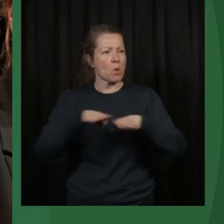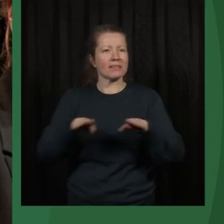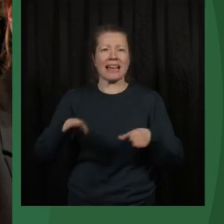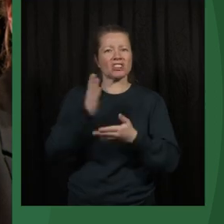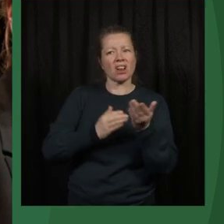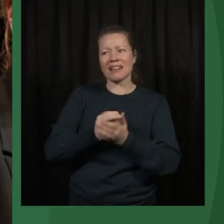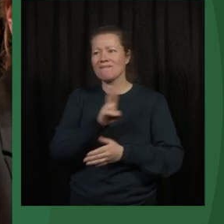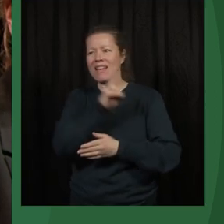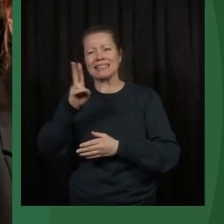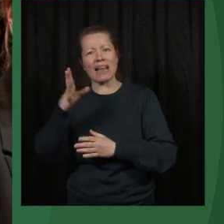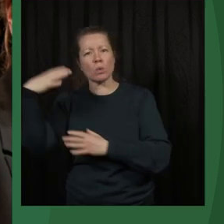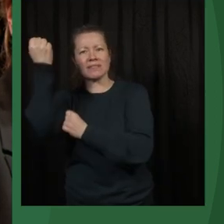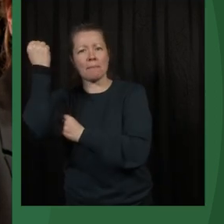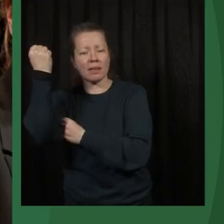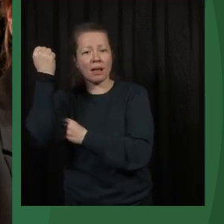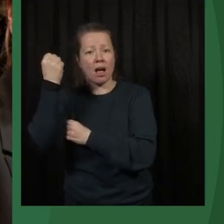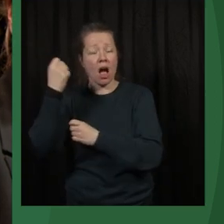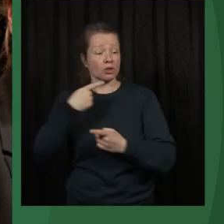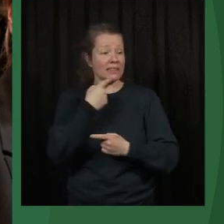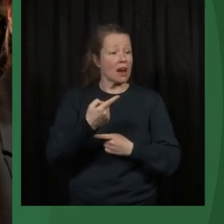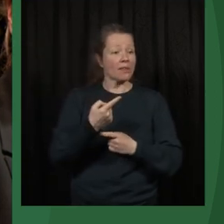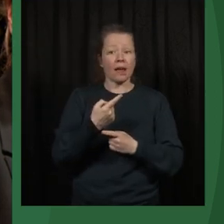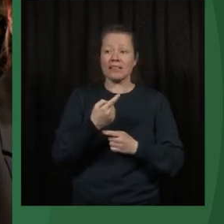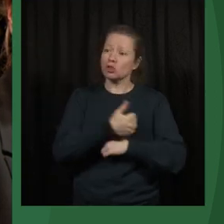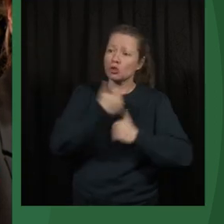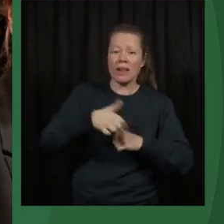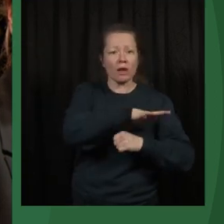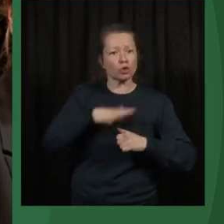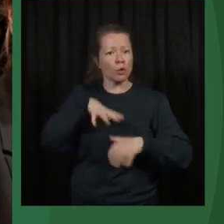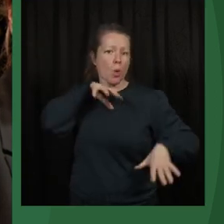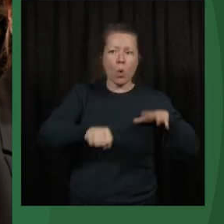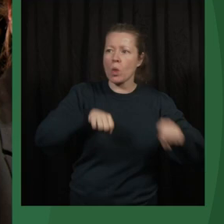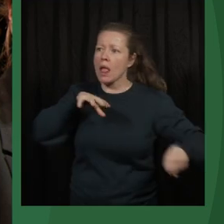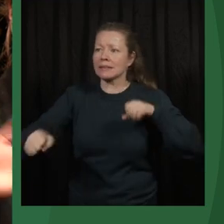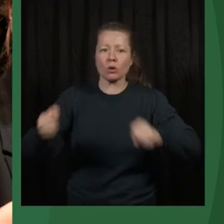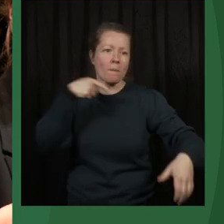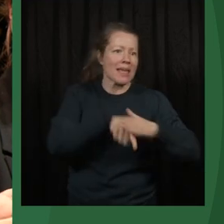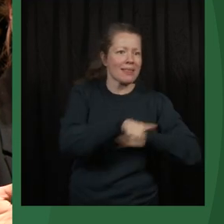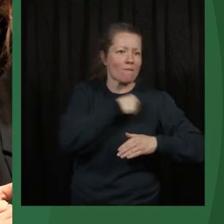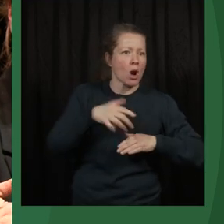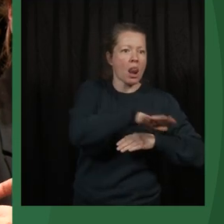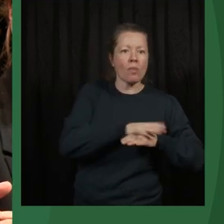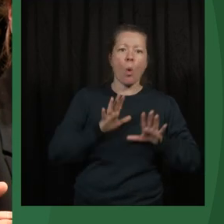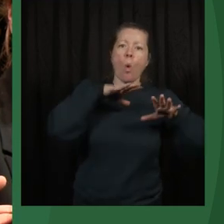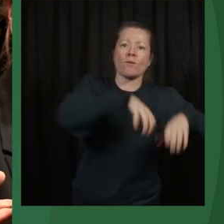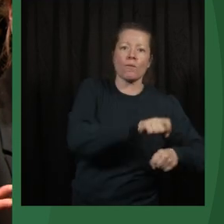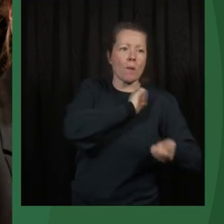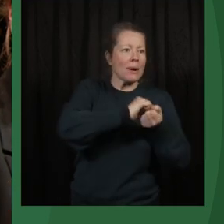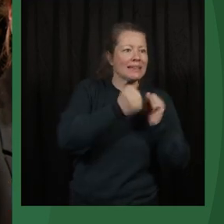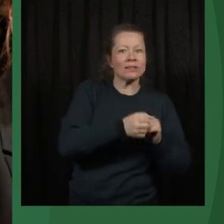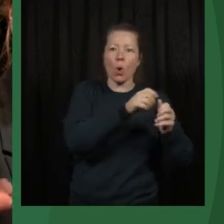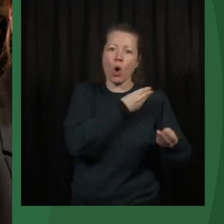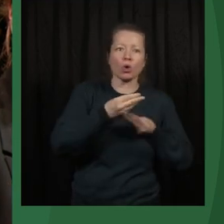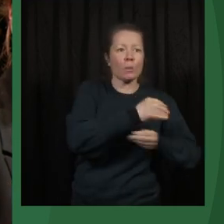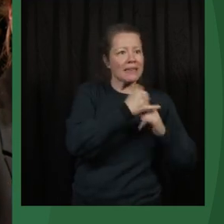told that the great nations that colonized the rest of the world came into our countries, overtook our political and economic institution,